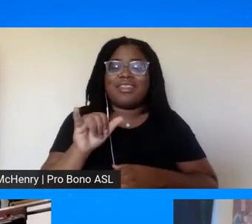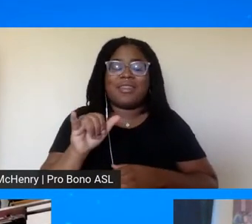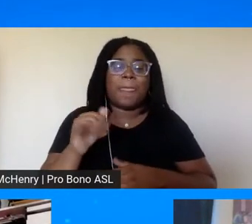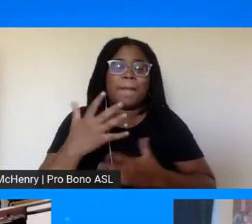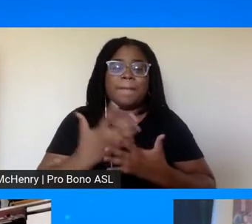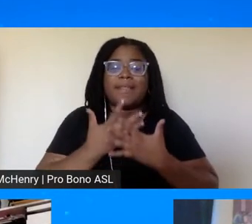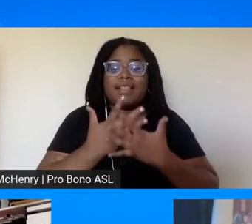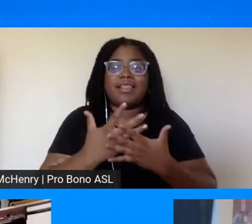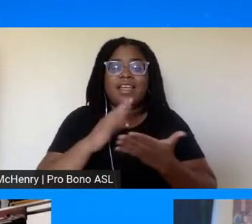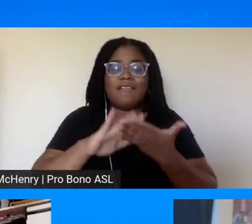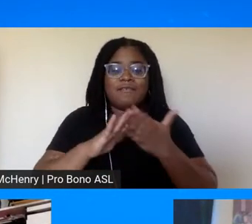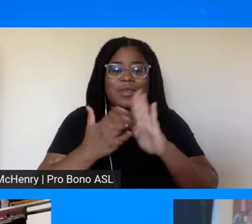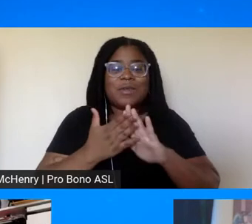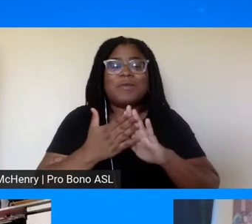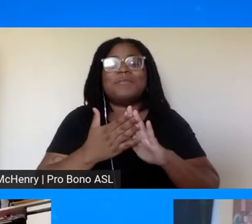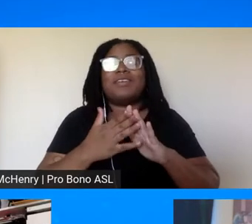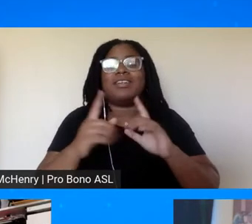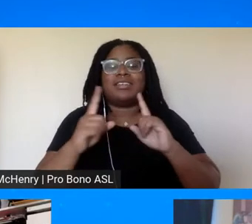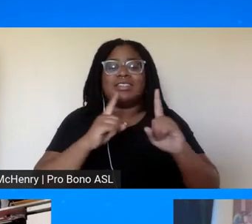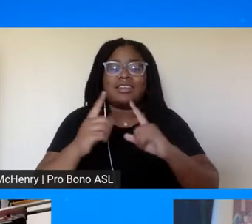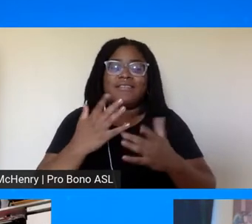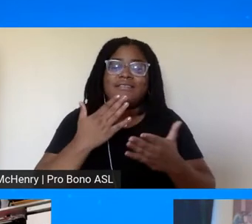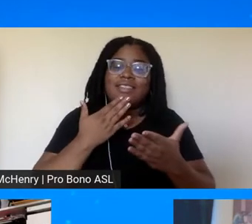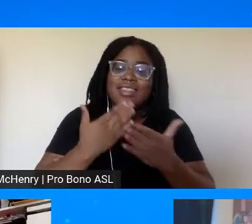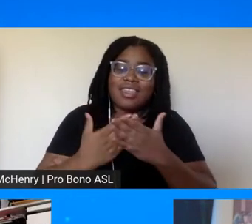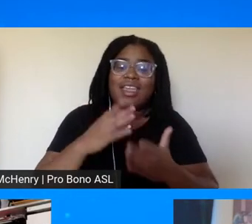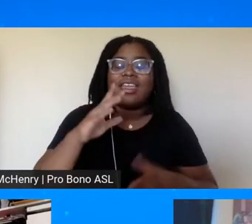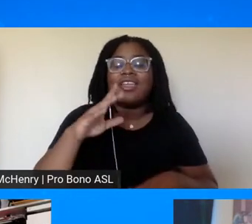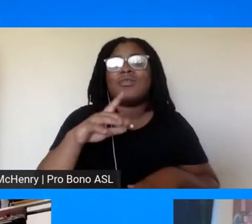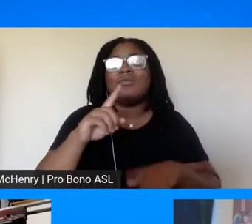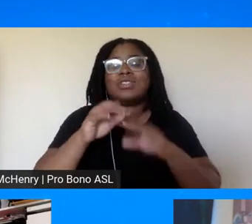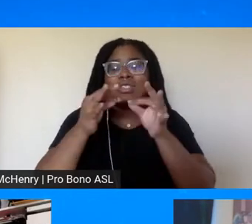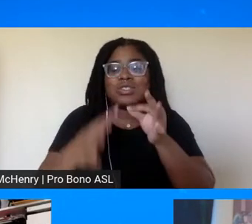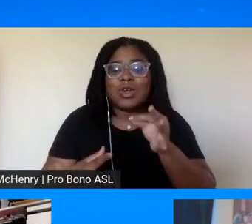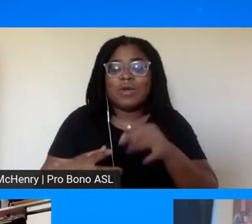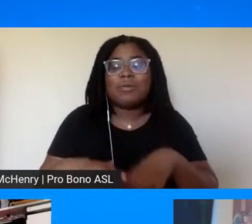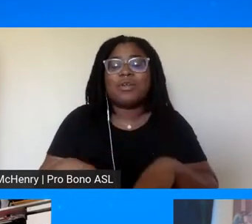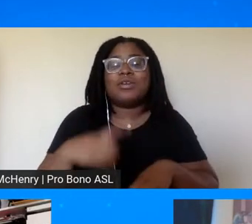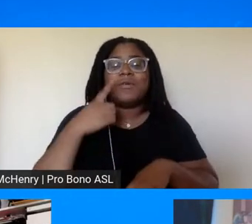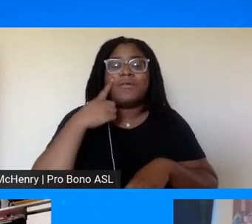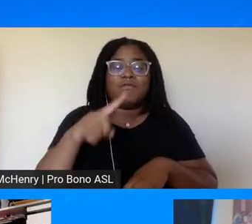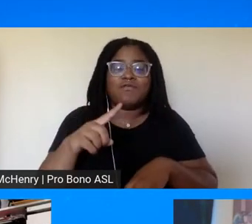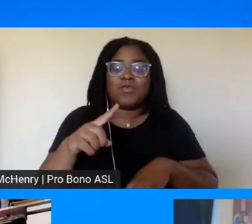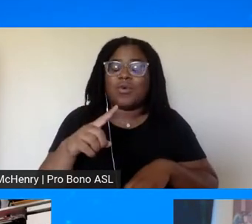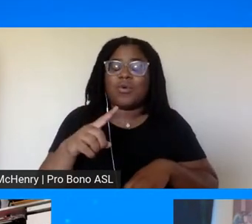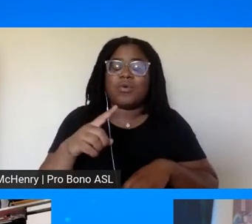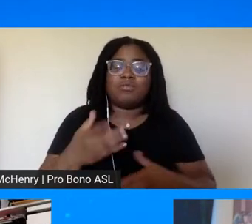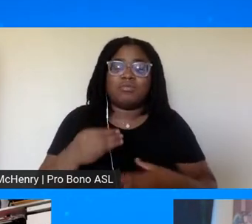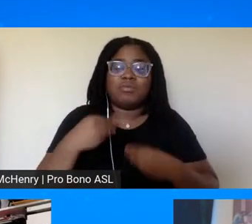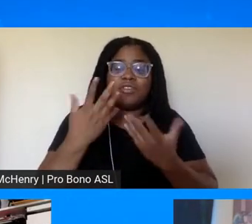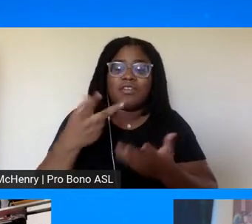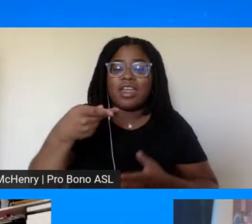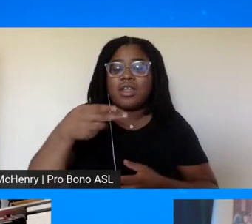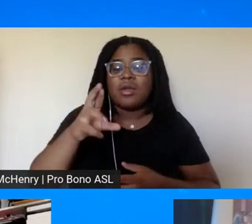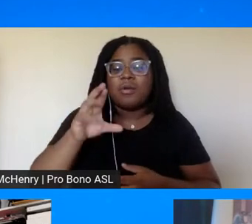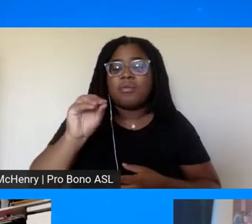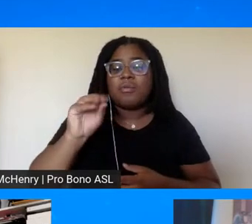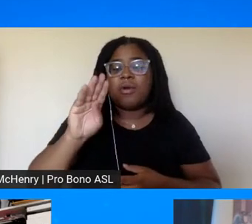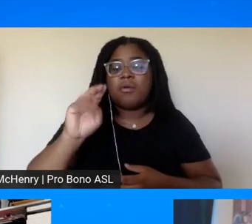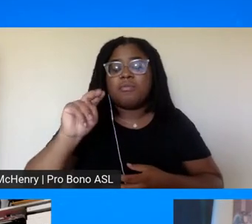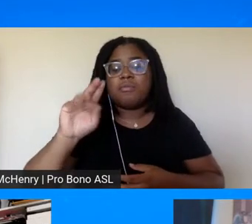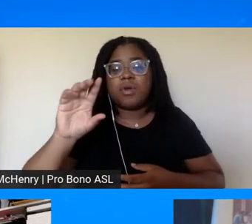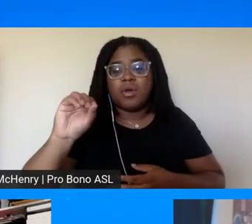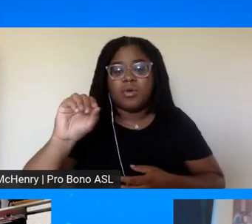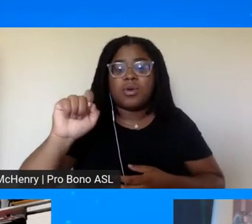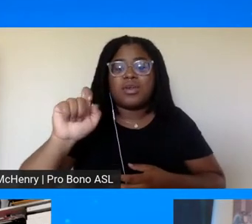experience. Thank you to Flo and DuBlois. Thank you so much for providing the pro bono American sign language and to